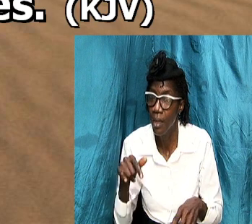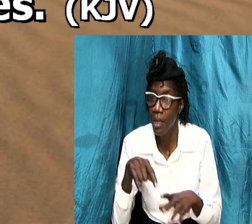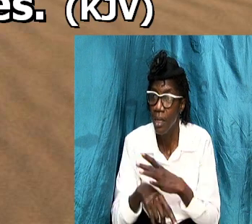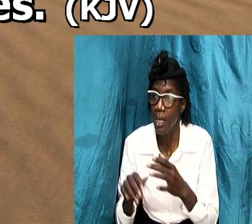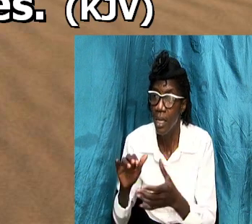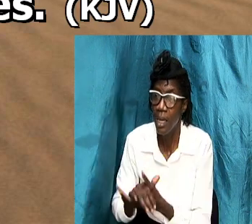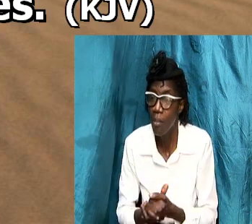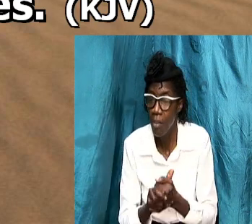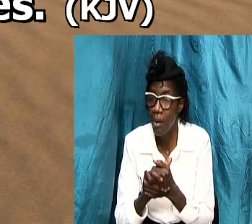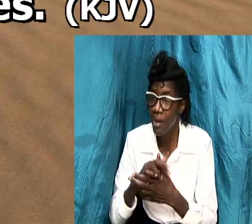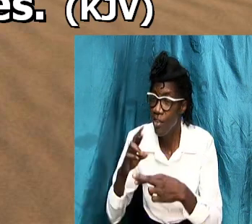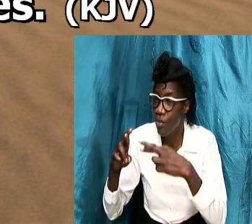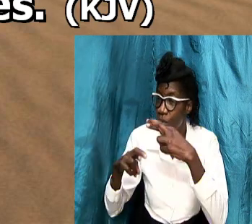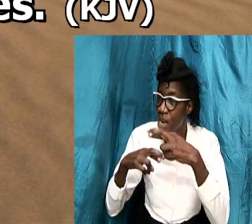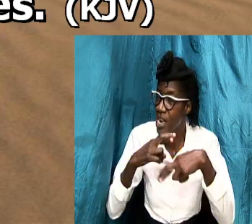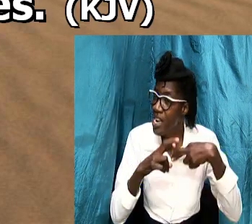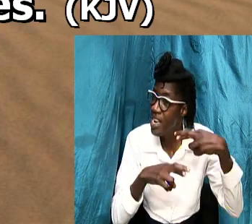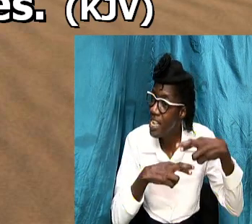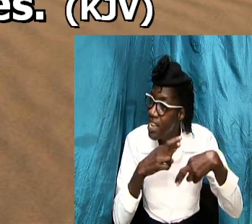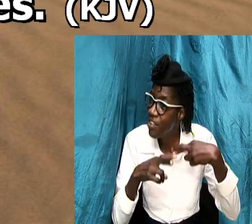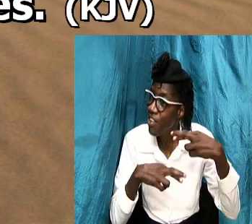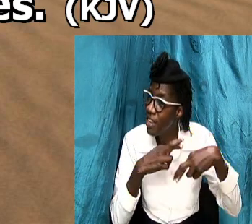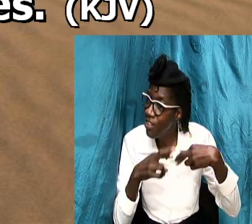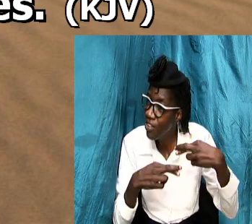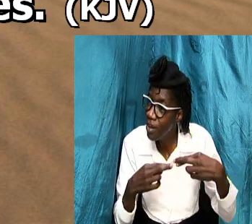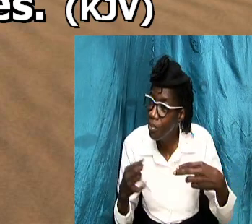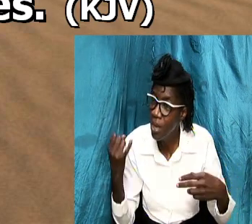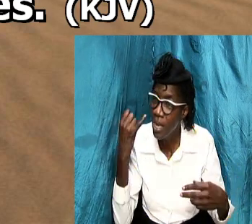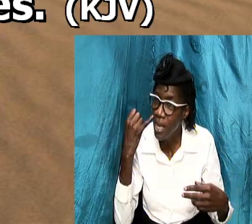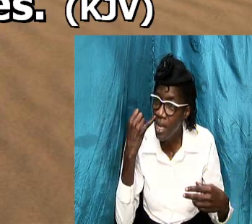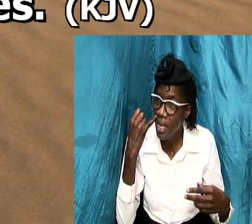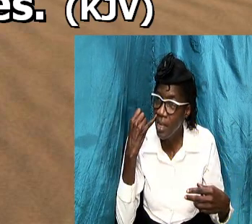relationship if we decide